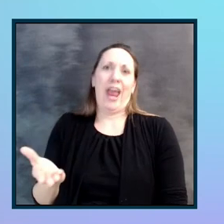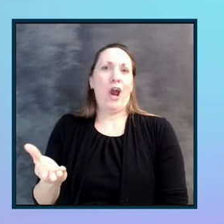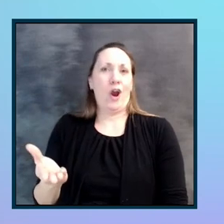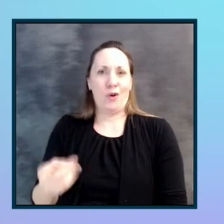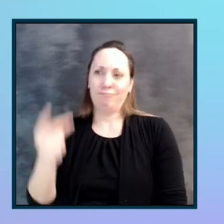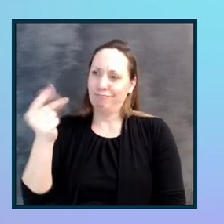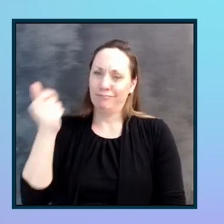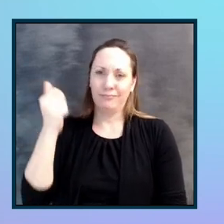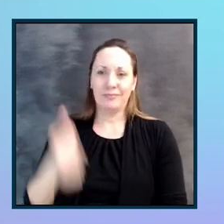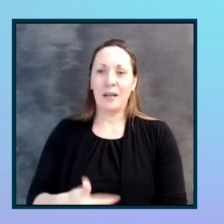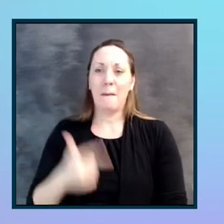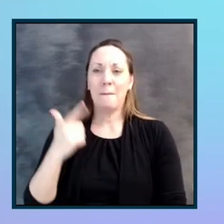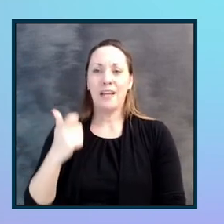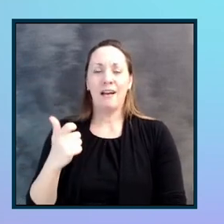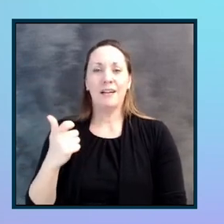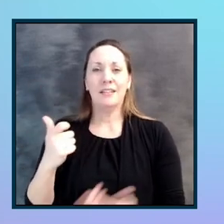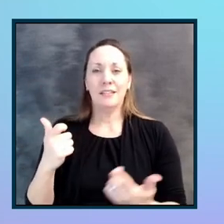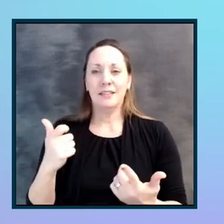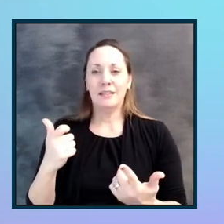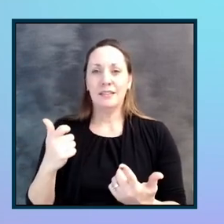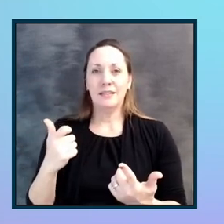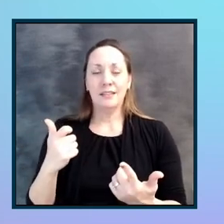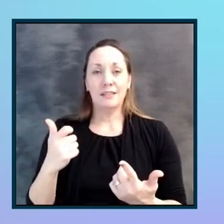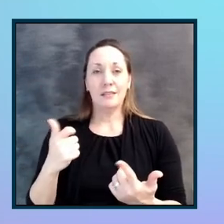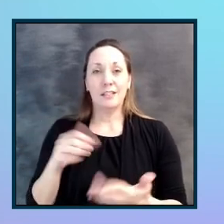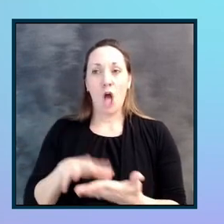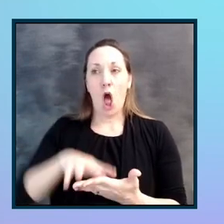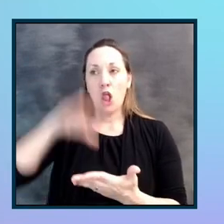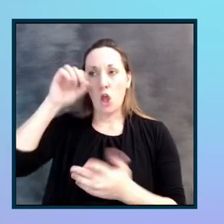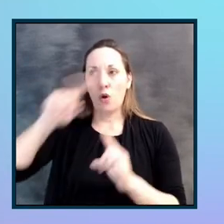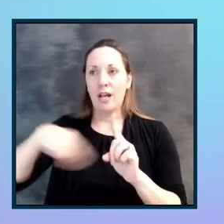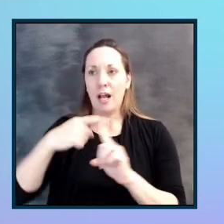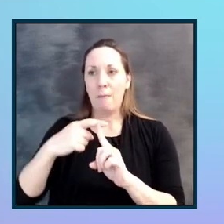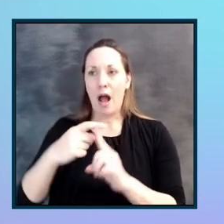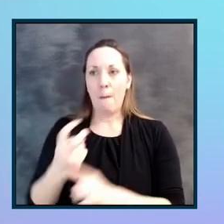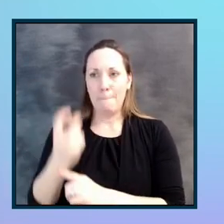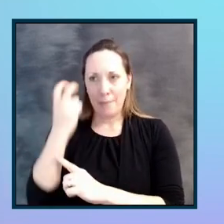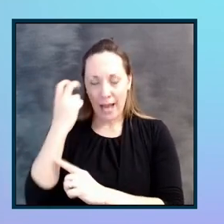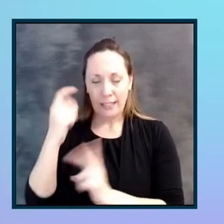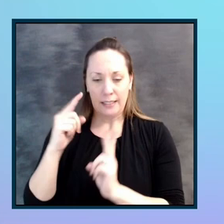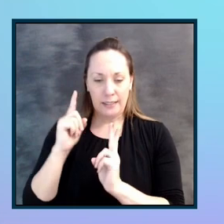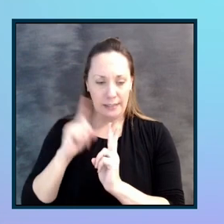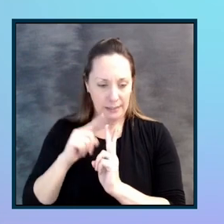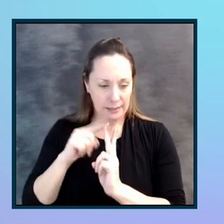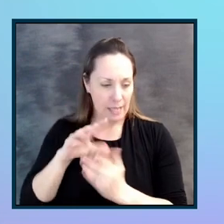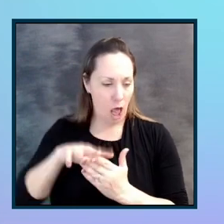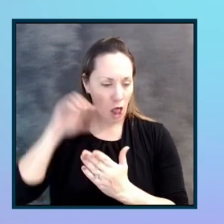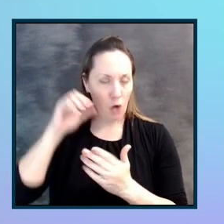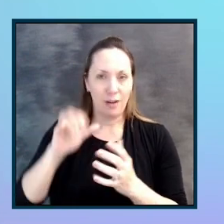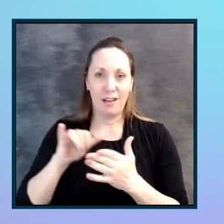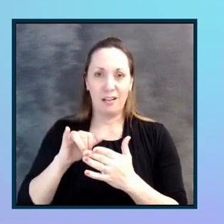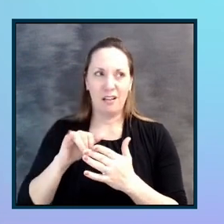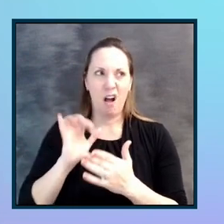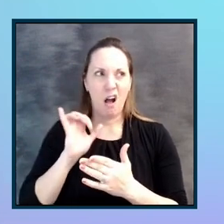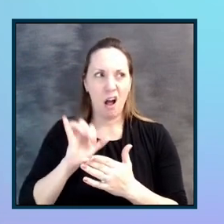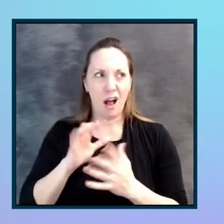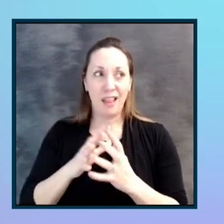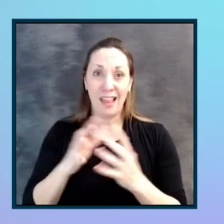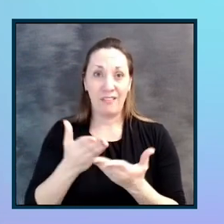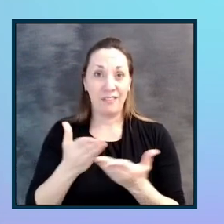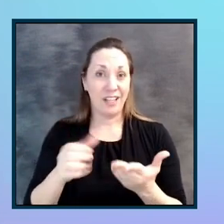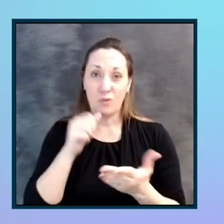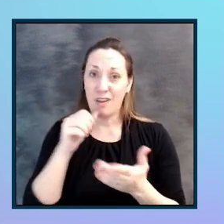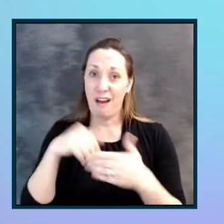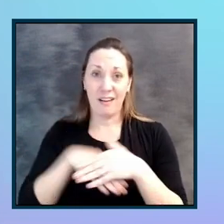away because, you know, learning about blindness and we're learning about the fact that a lot of things weren't accessible